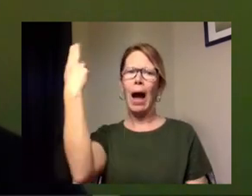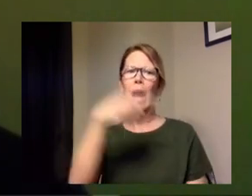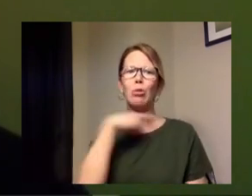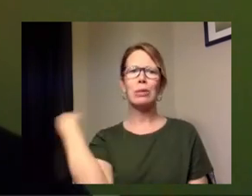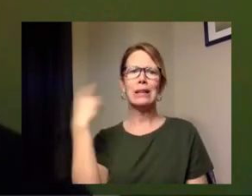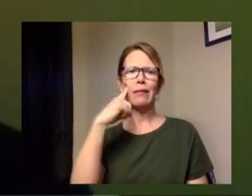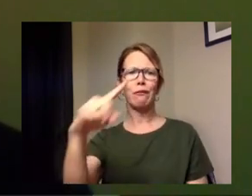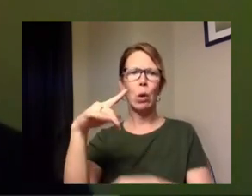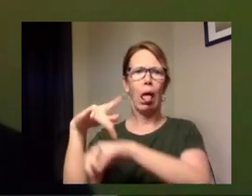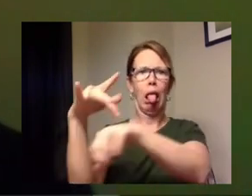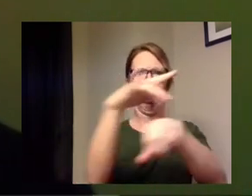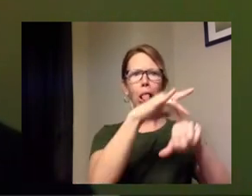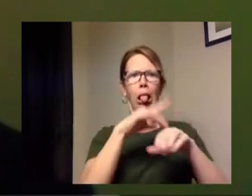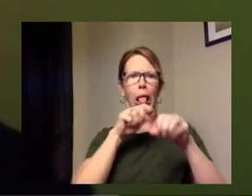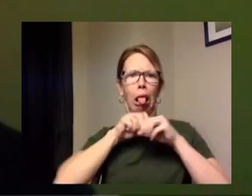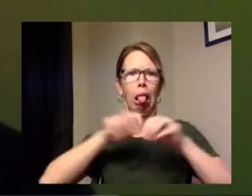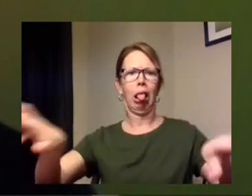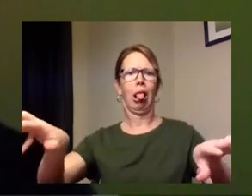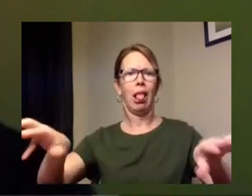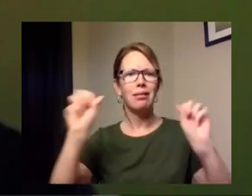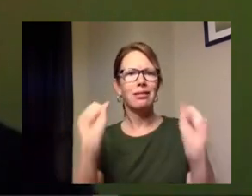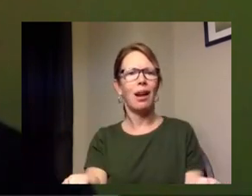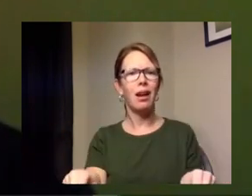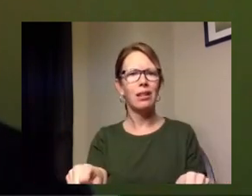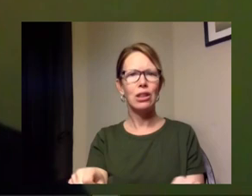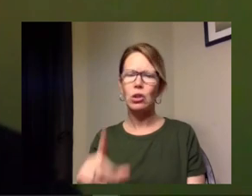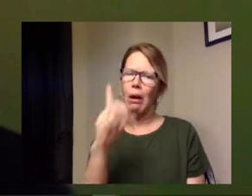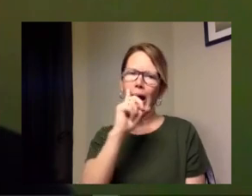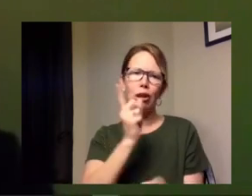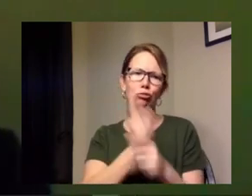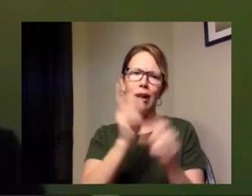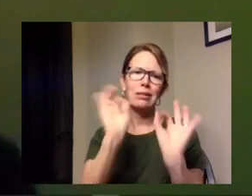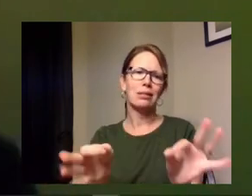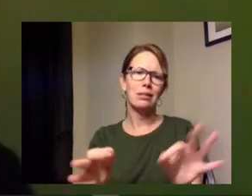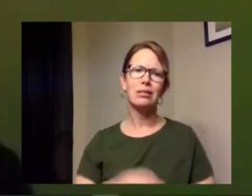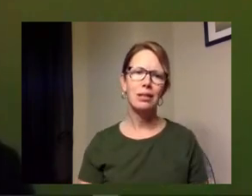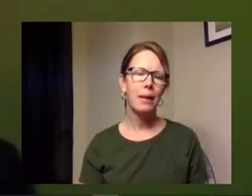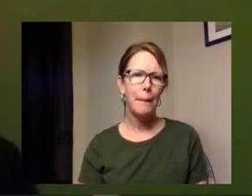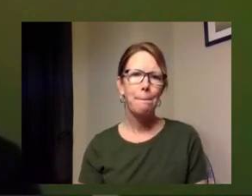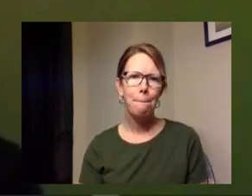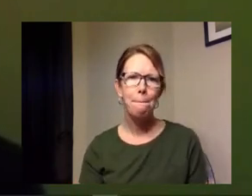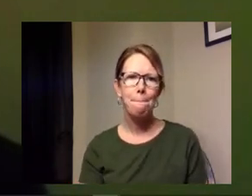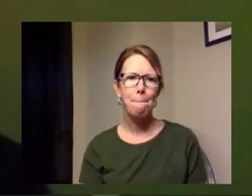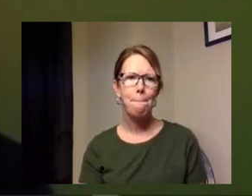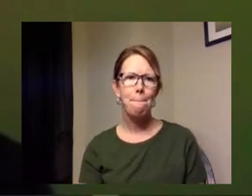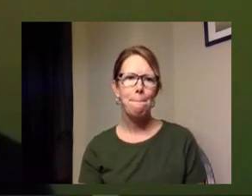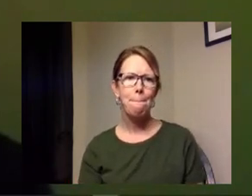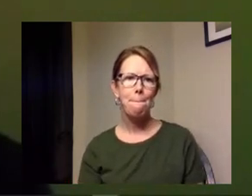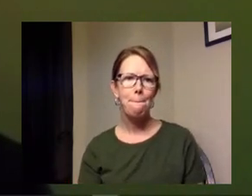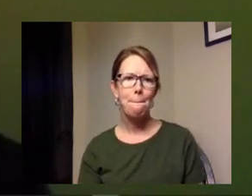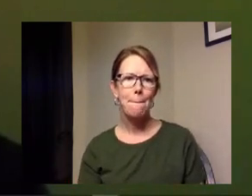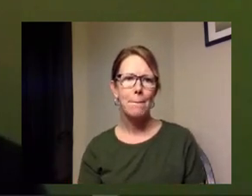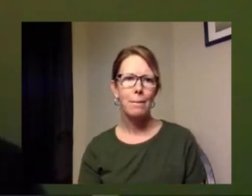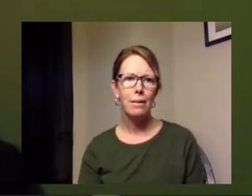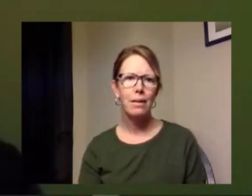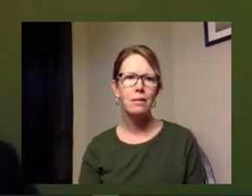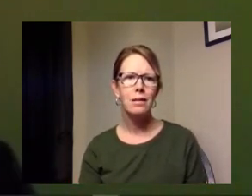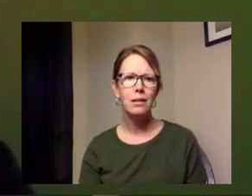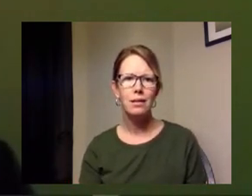transmission so i i think that that's the right thing that's do thank you thank you you